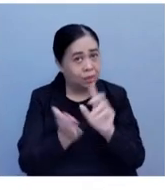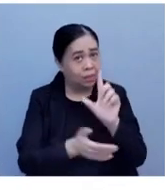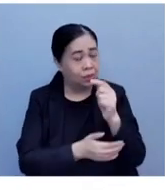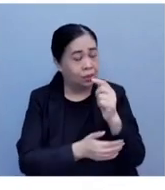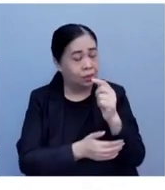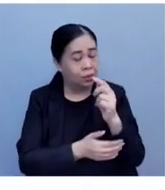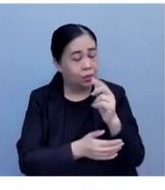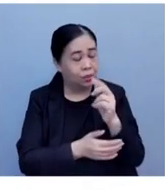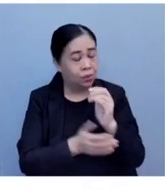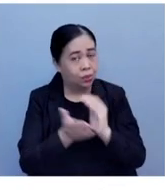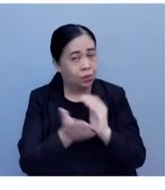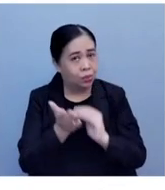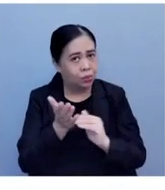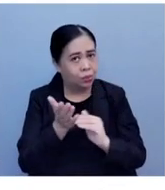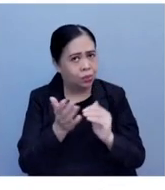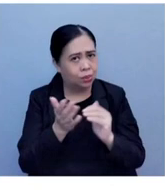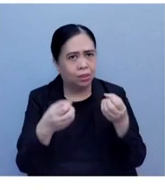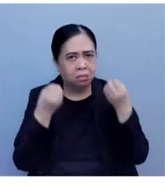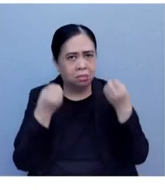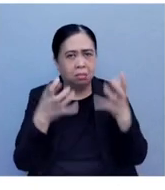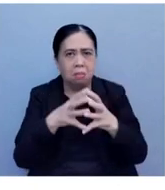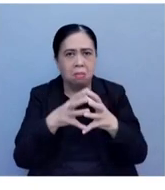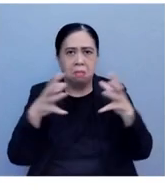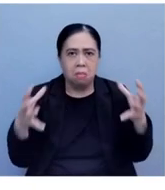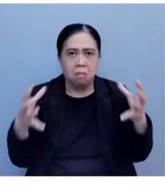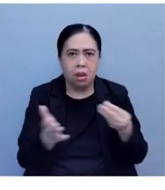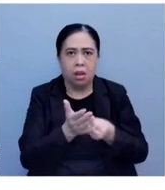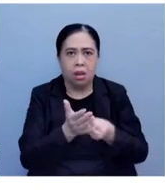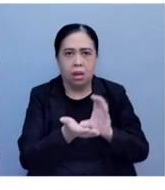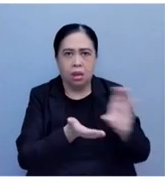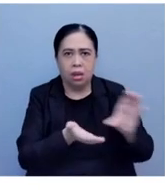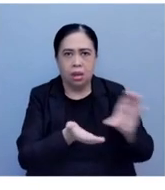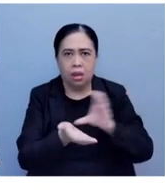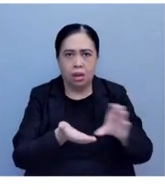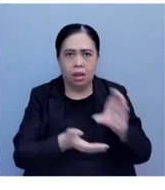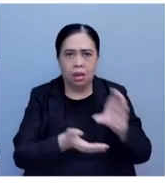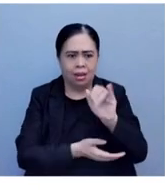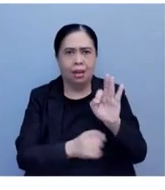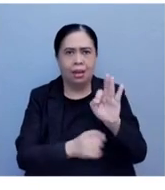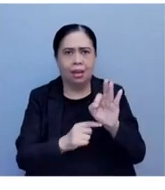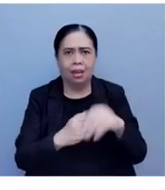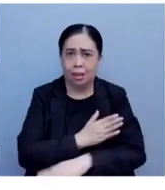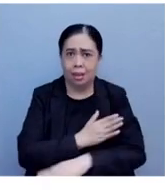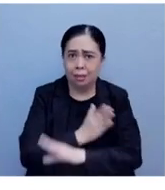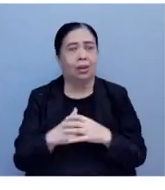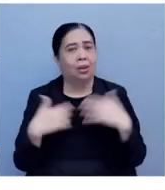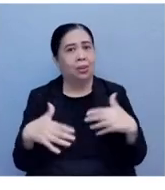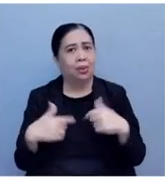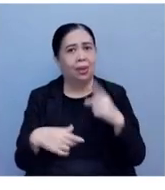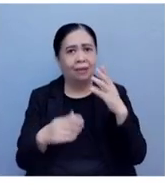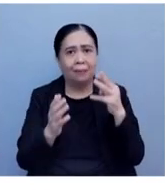getting tremendous amounts of infetilism. Well, you know, they're getting half a billion